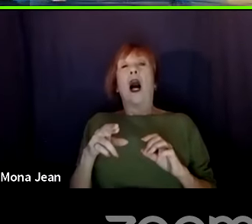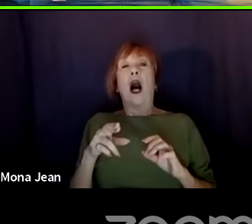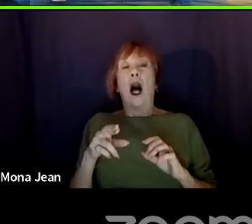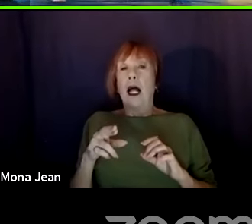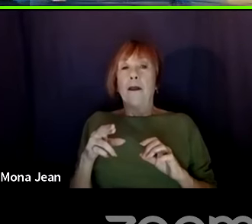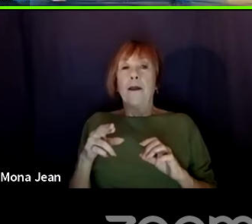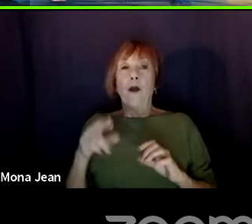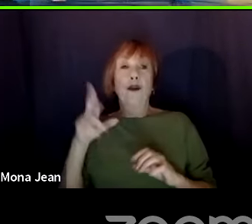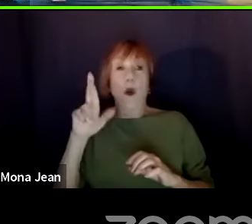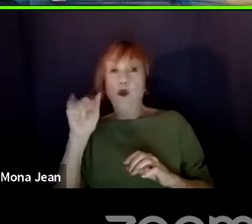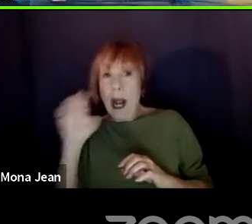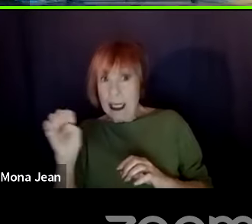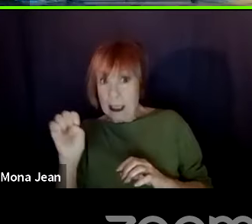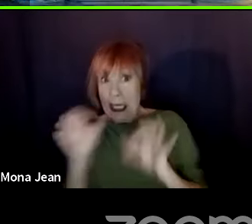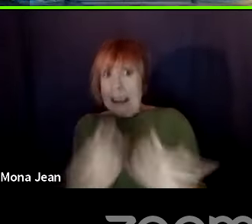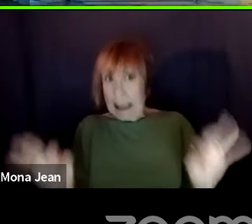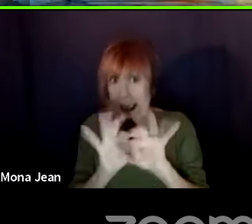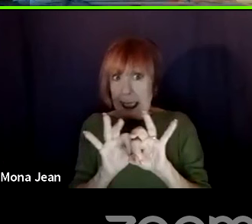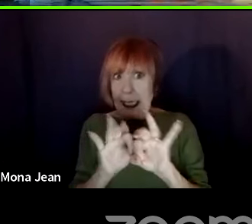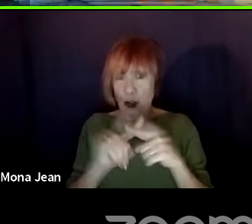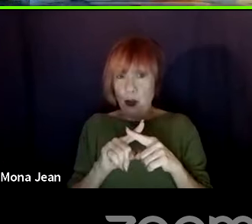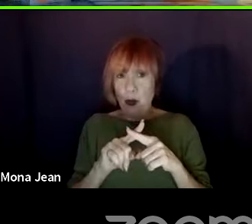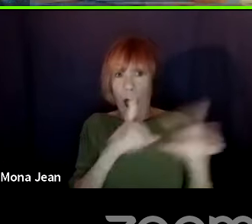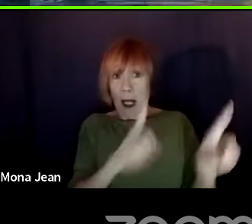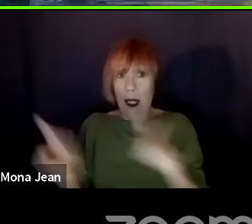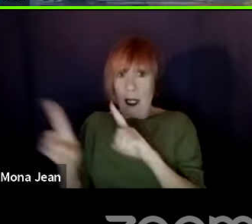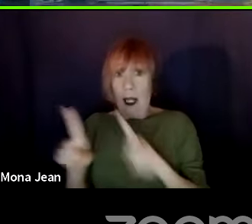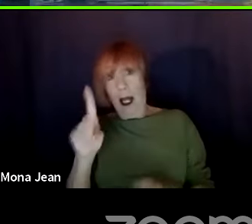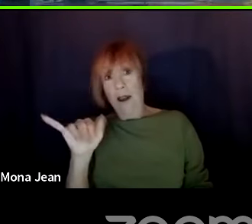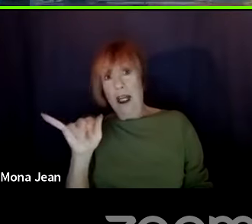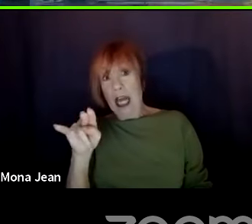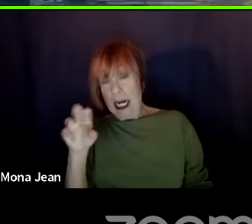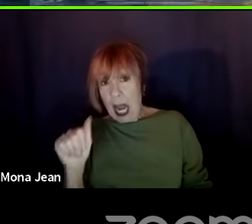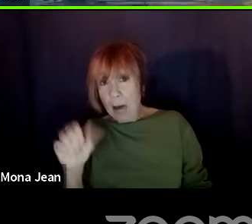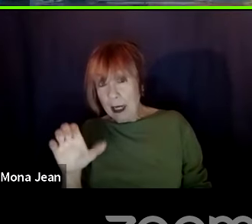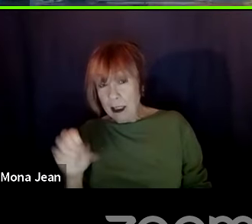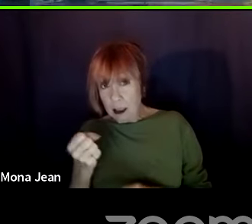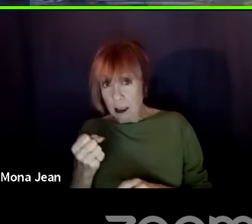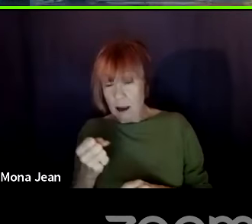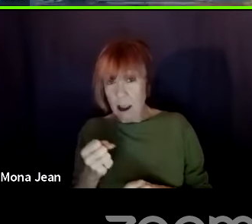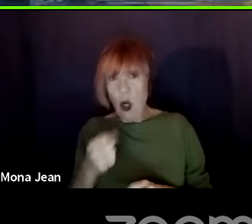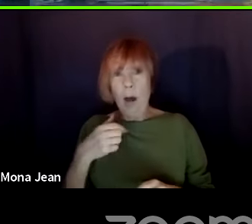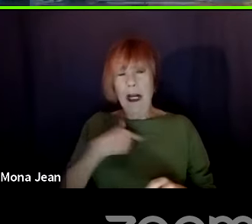to be clear who was a woman and who was a man in those scenes. Cause there was a lot of sexism and different